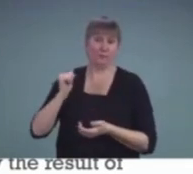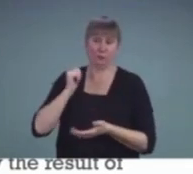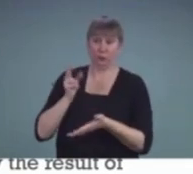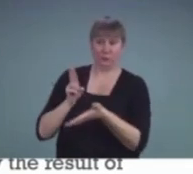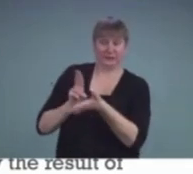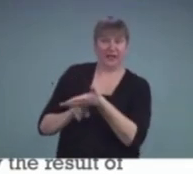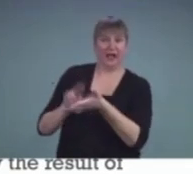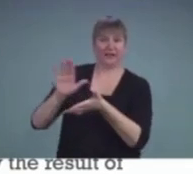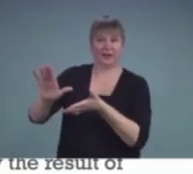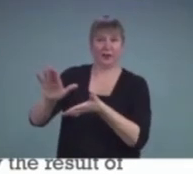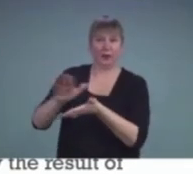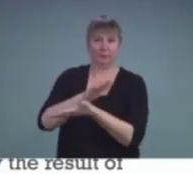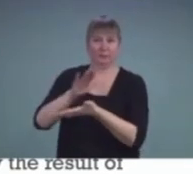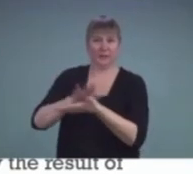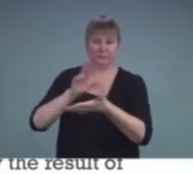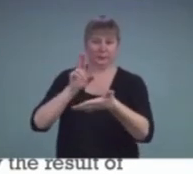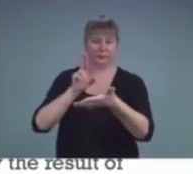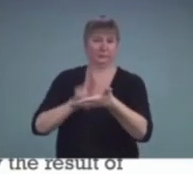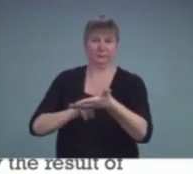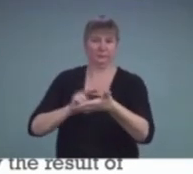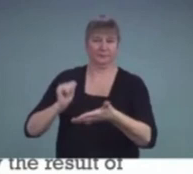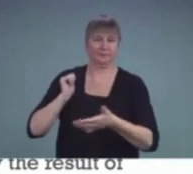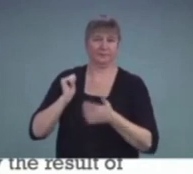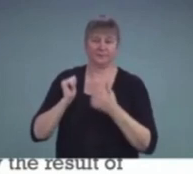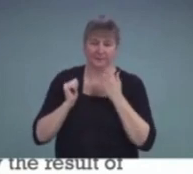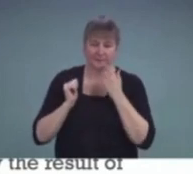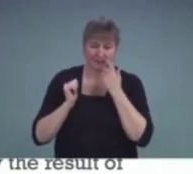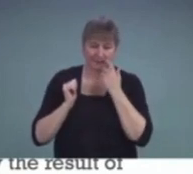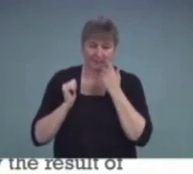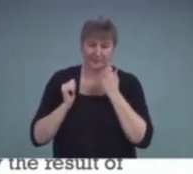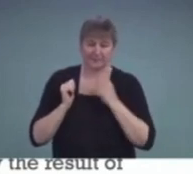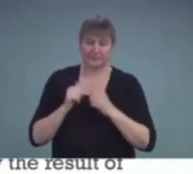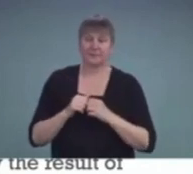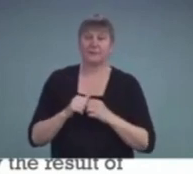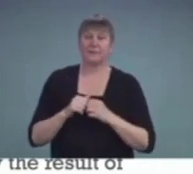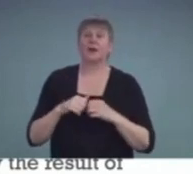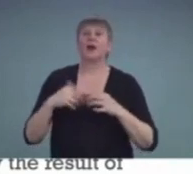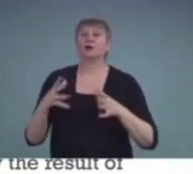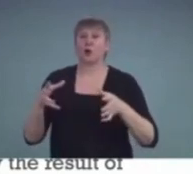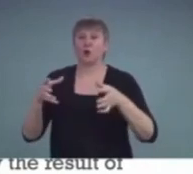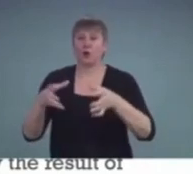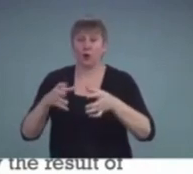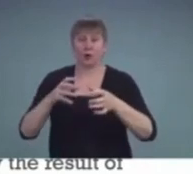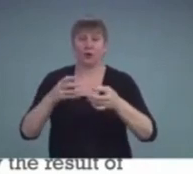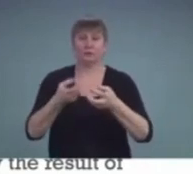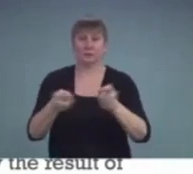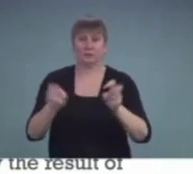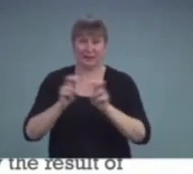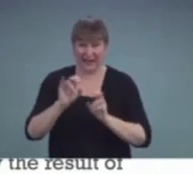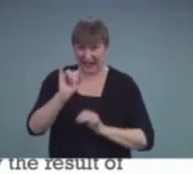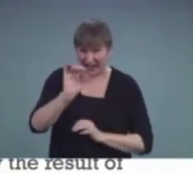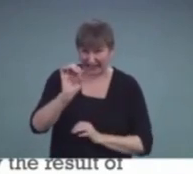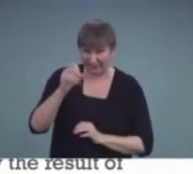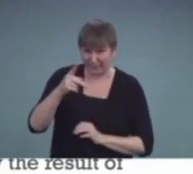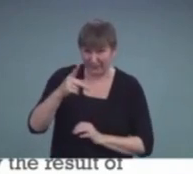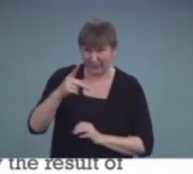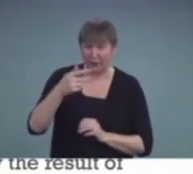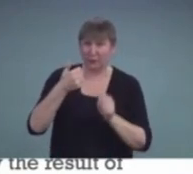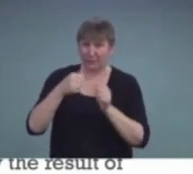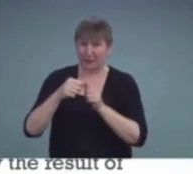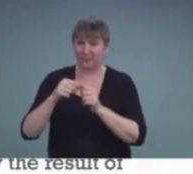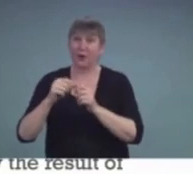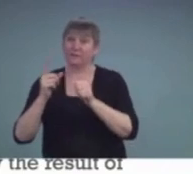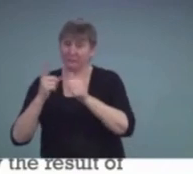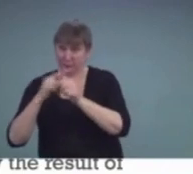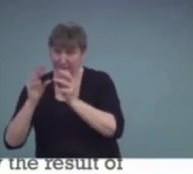And so, once the IEP meeting was scheduled. So, remember that first meeting there was eligibility. The